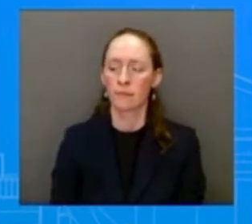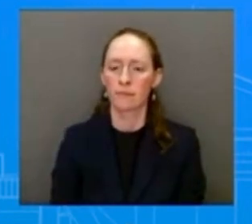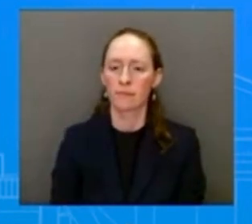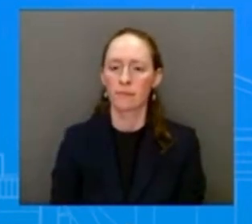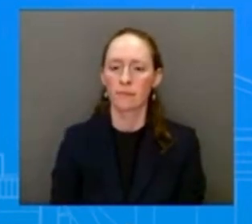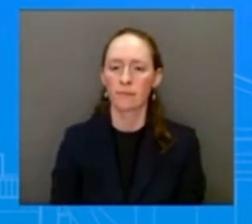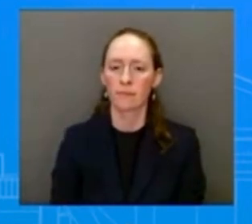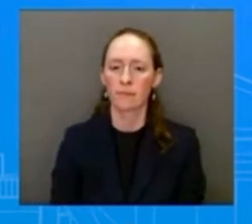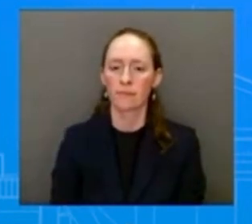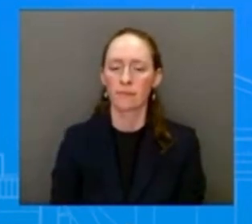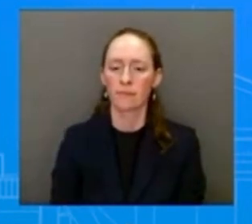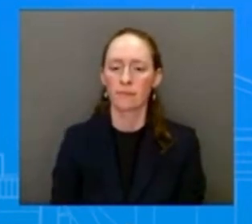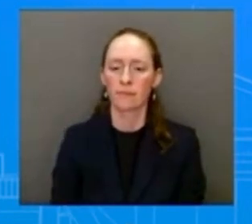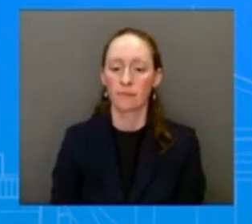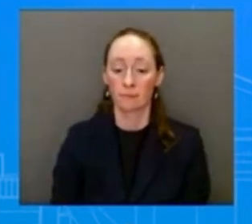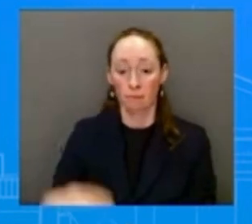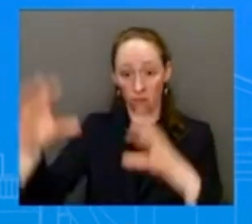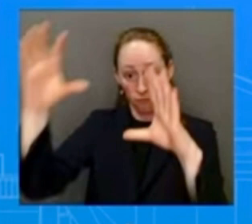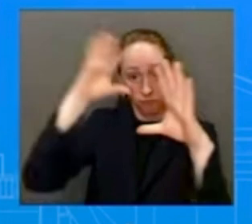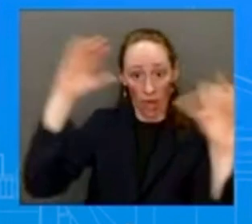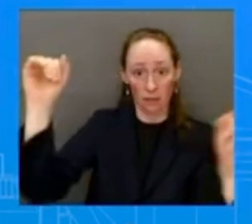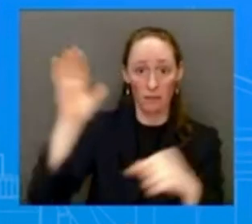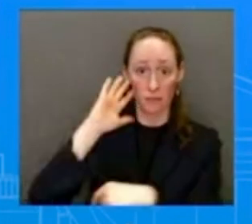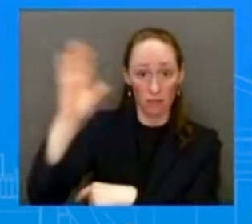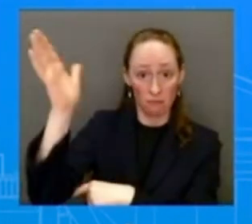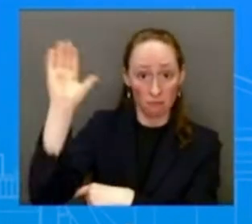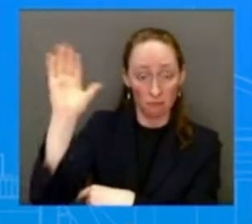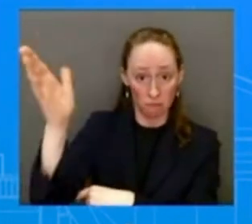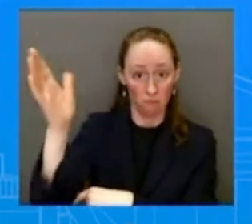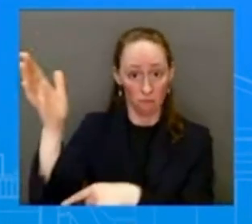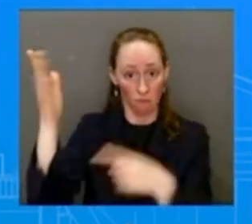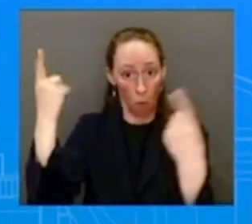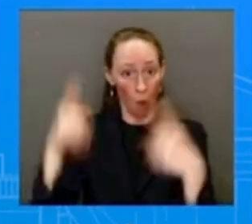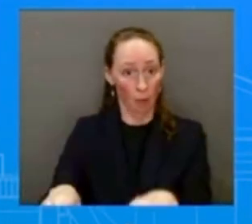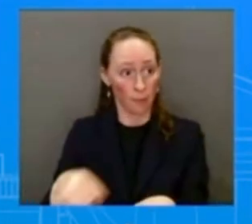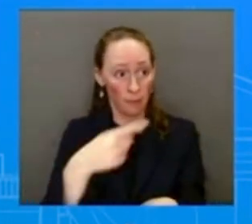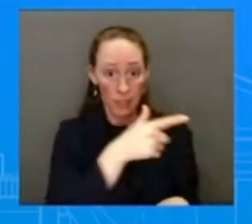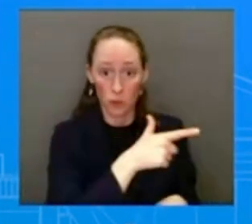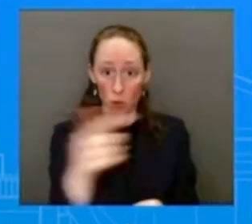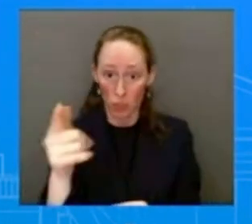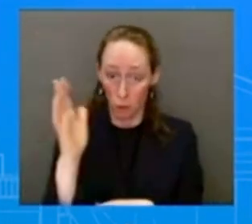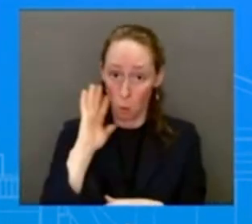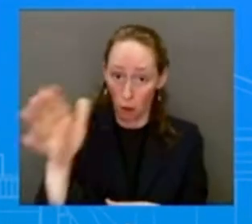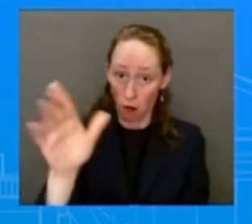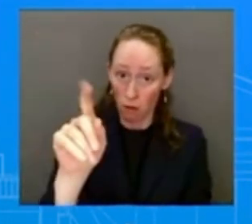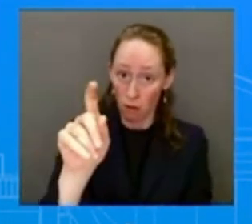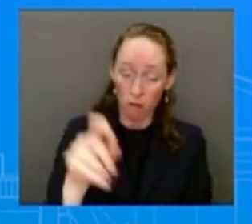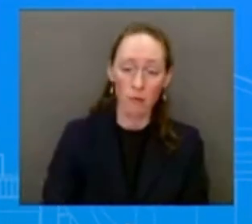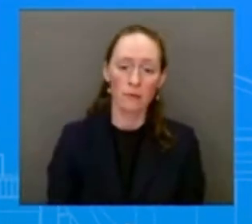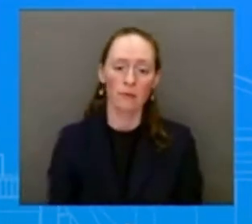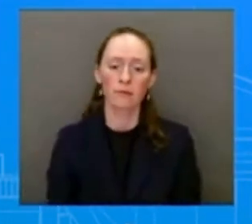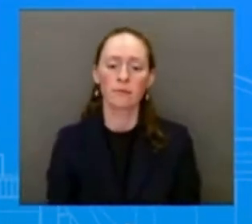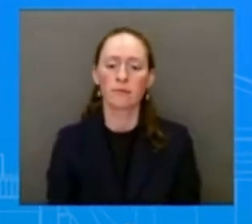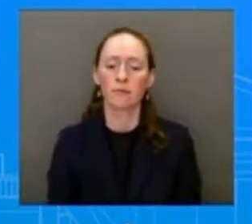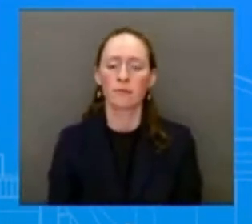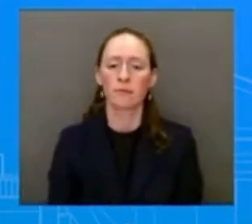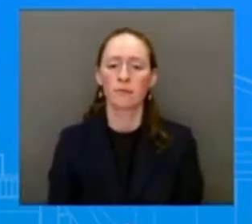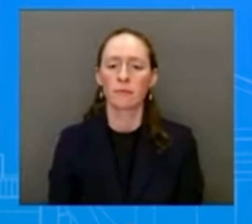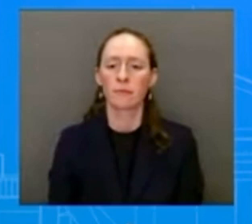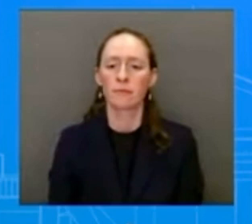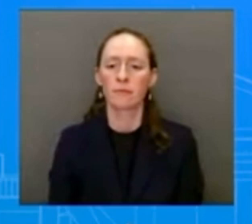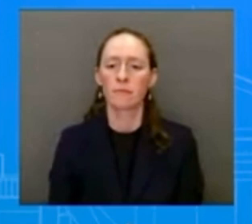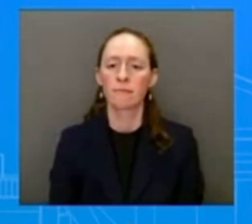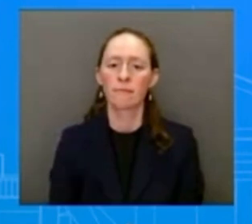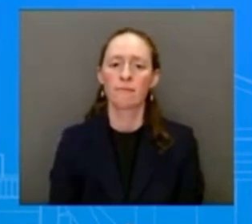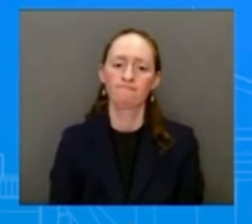So I believe he will be addressing it before his remarks, well, at his remarks today at about